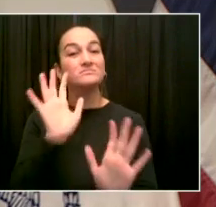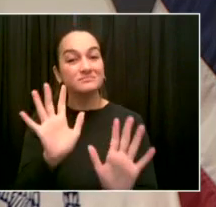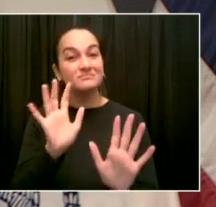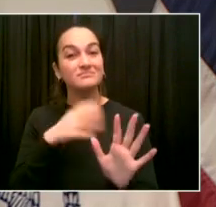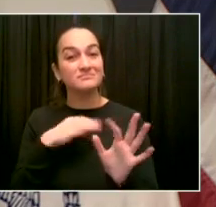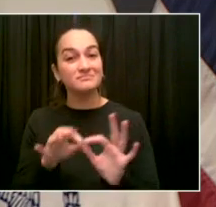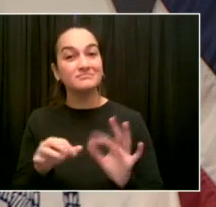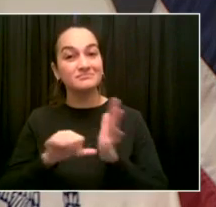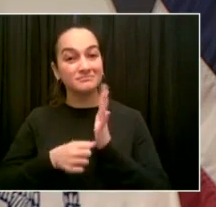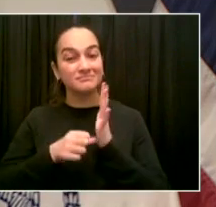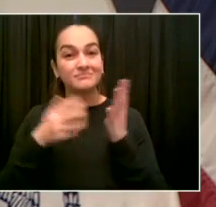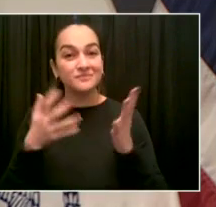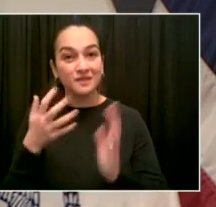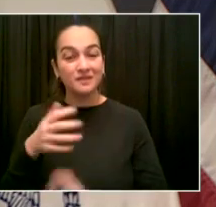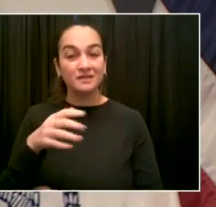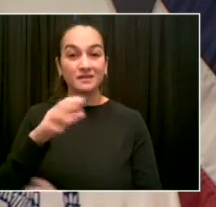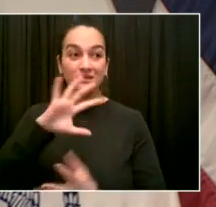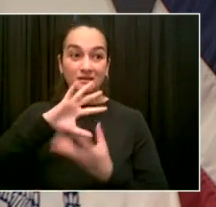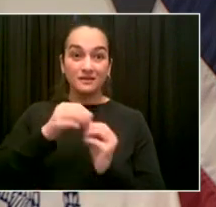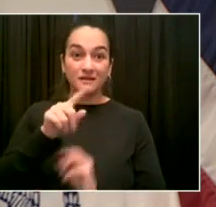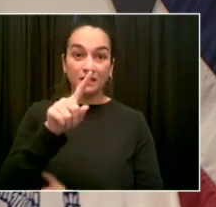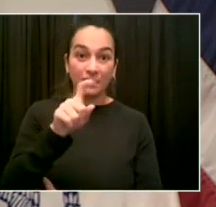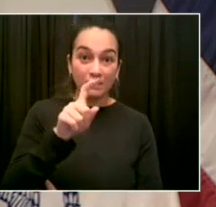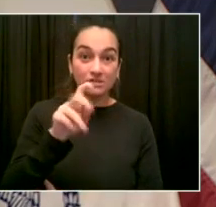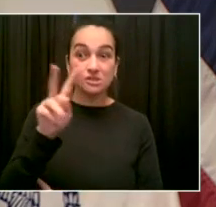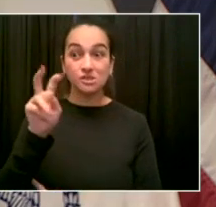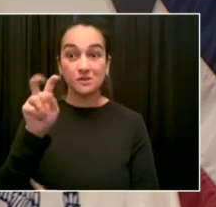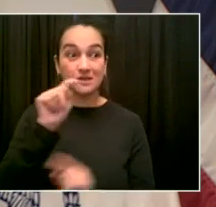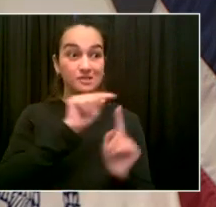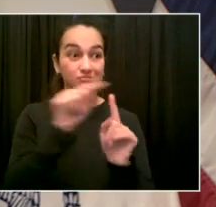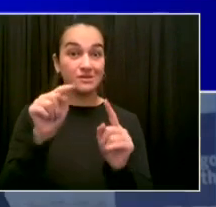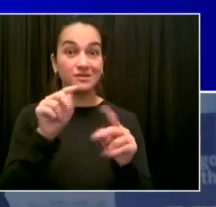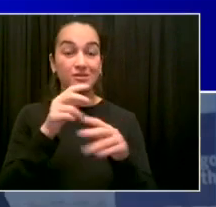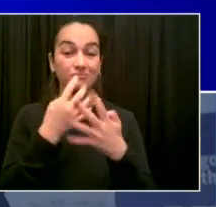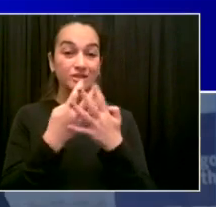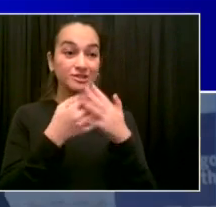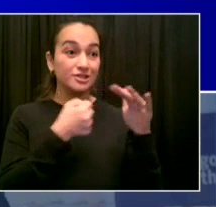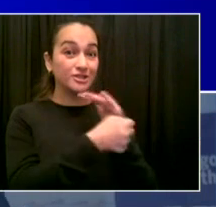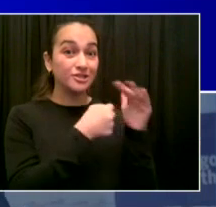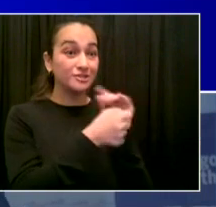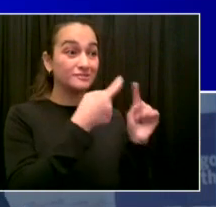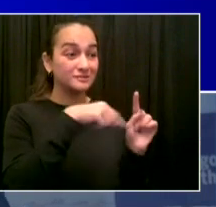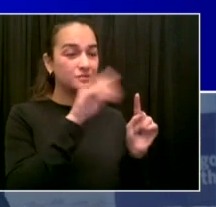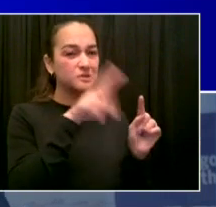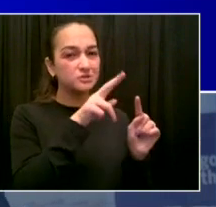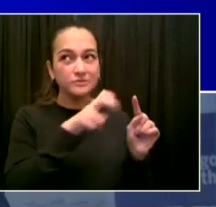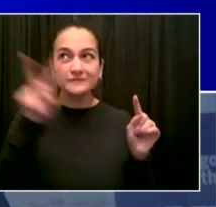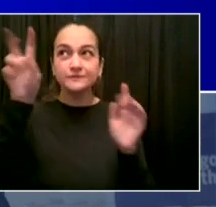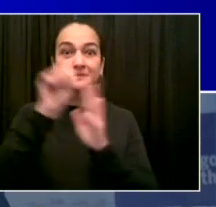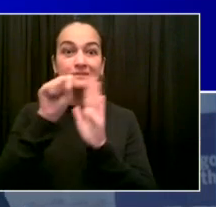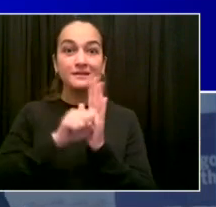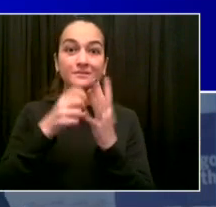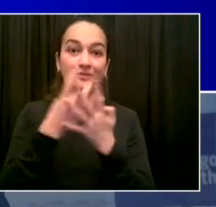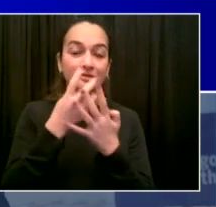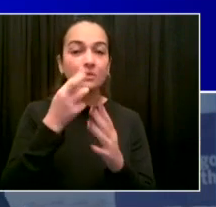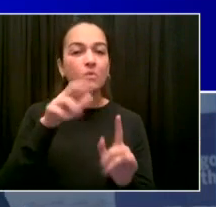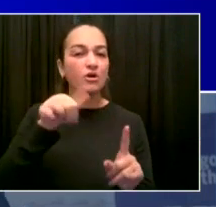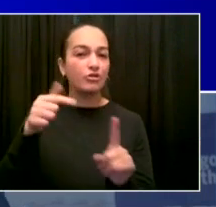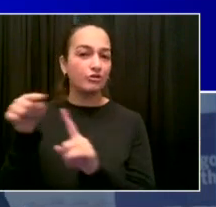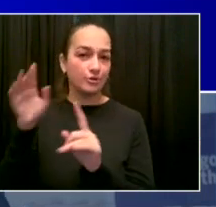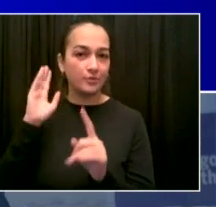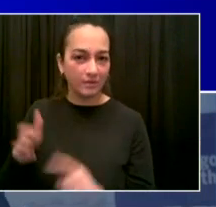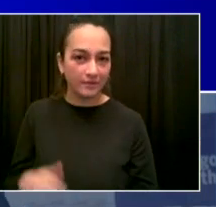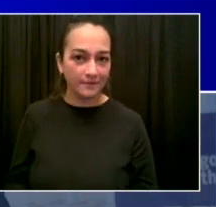Okay, let's go to our indicators. And the first one, again, shows the power of vaccination and the amazing